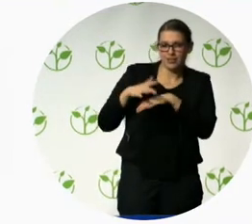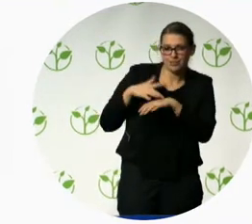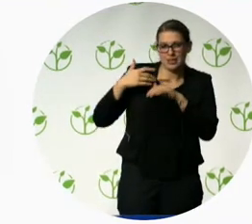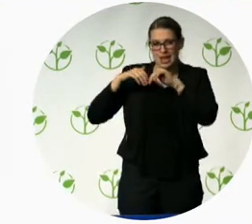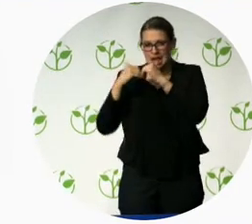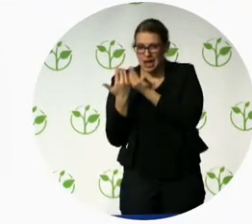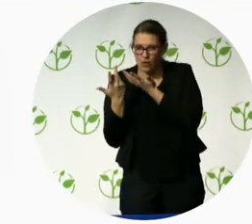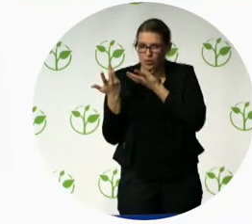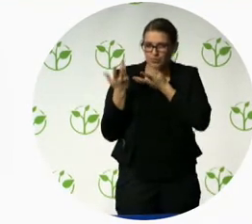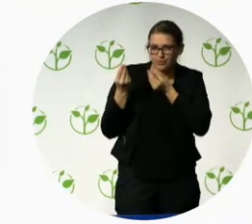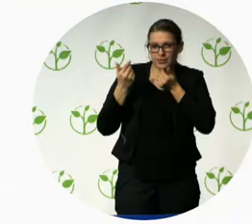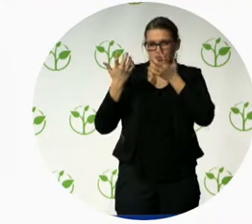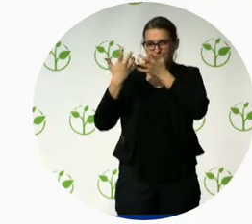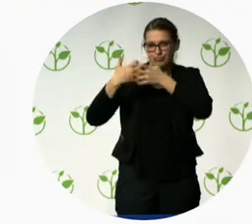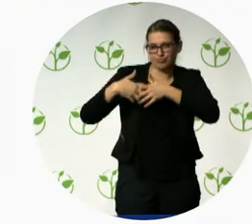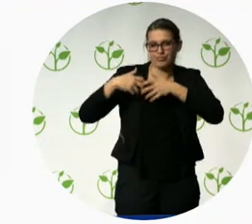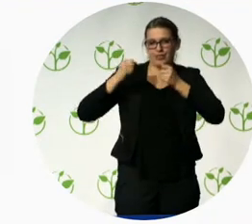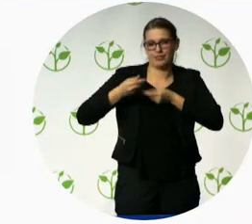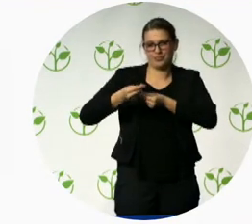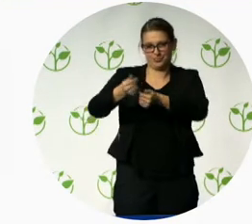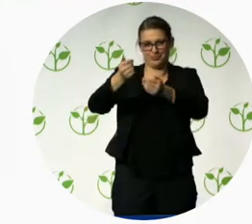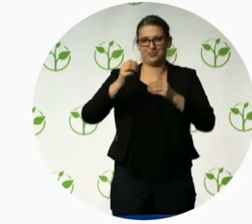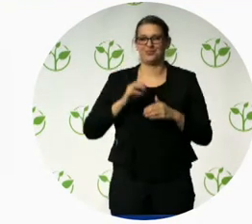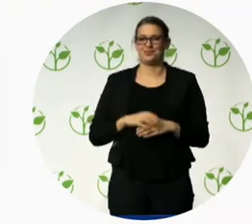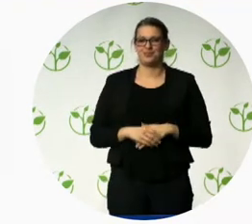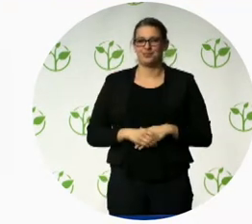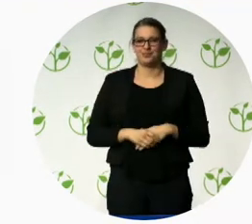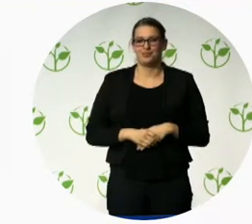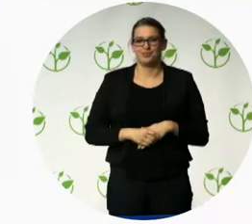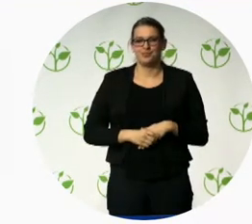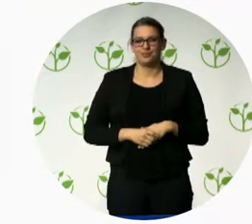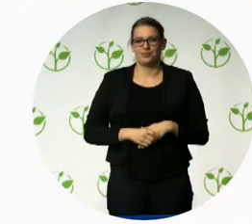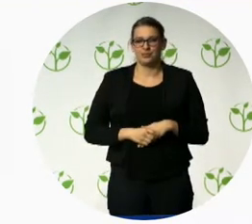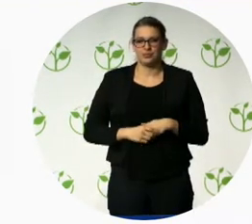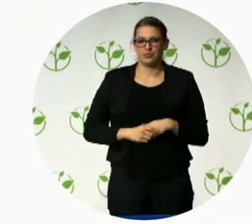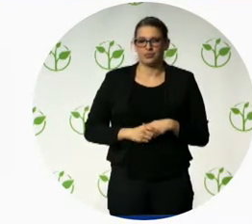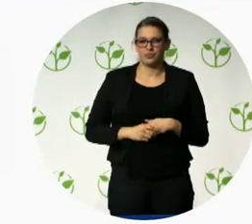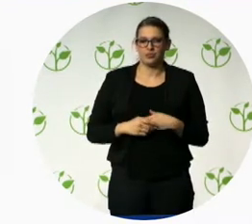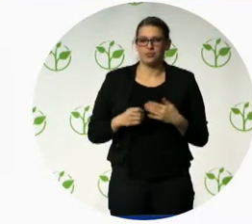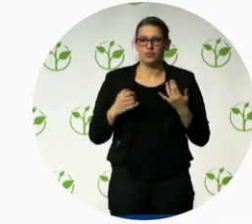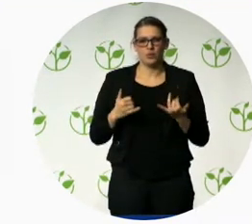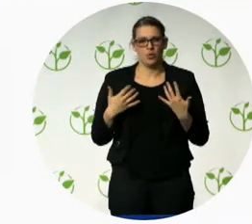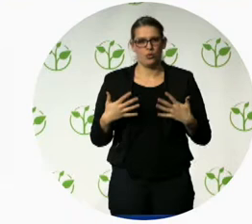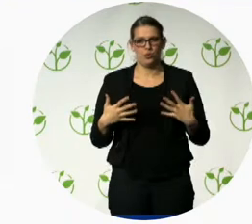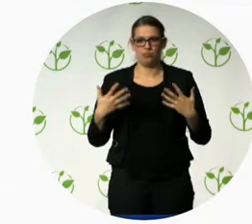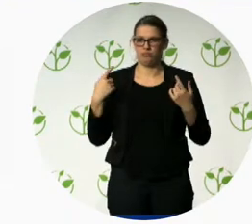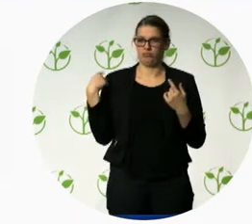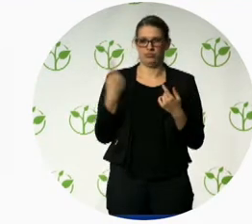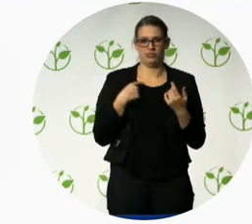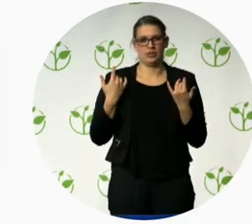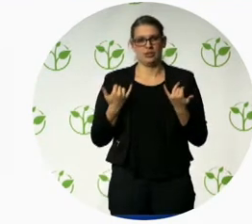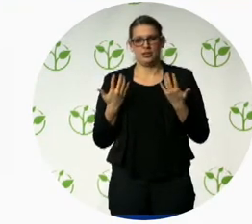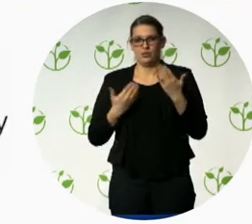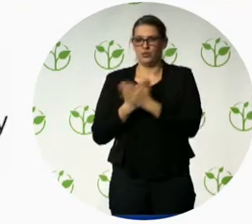What does that mean to us today at Microsoft? What it means is new tools, new